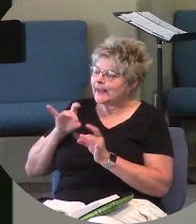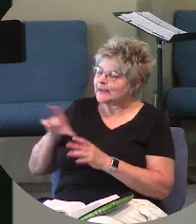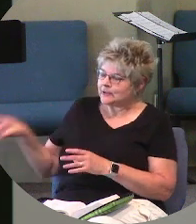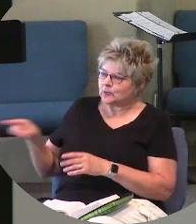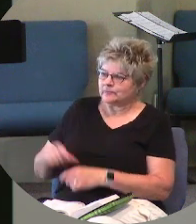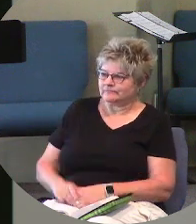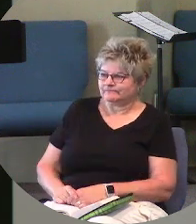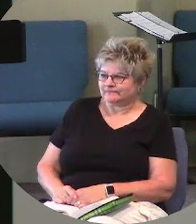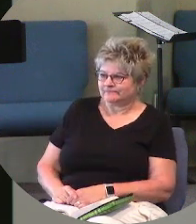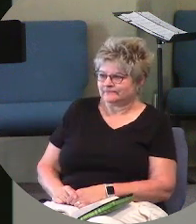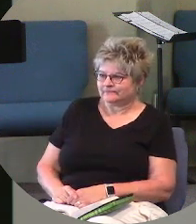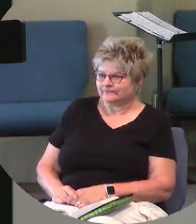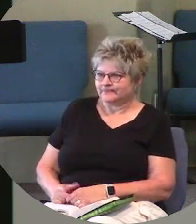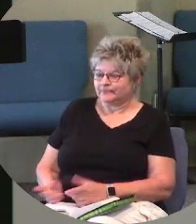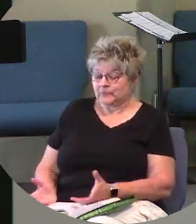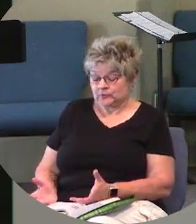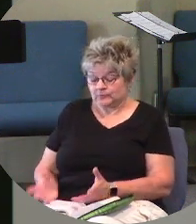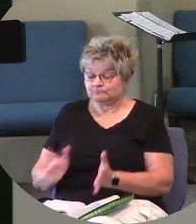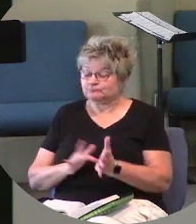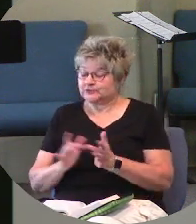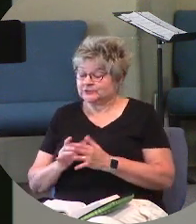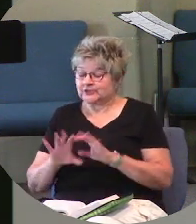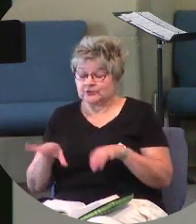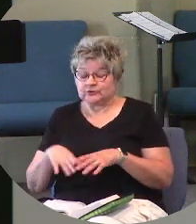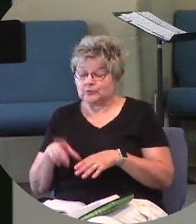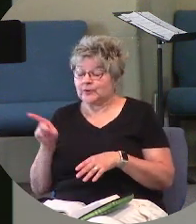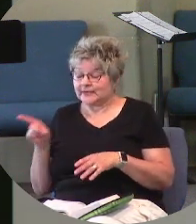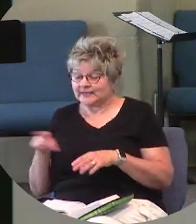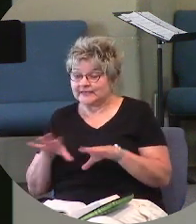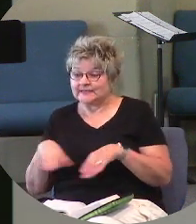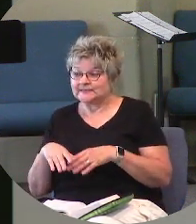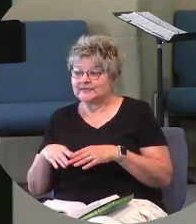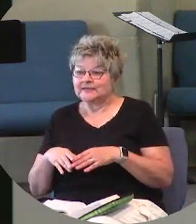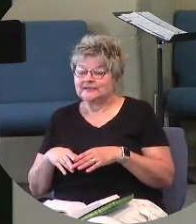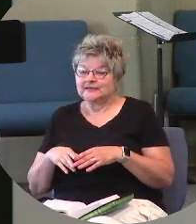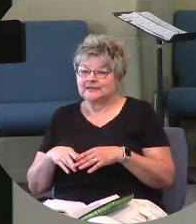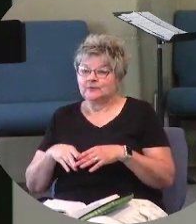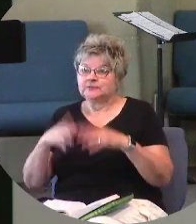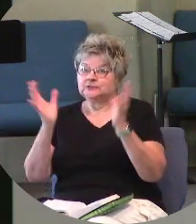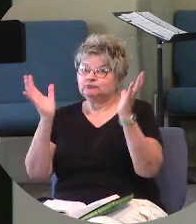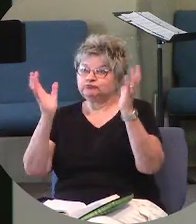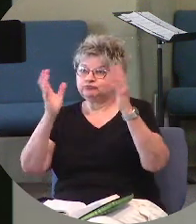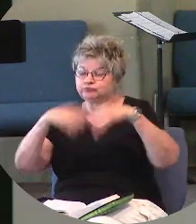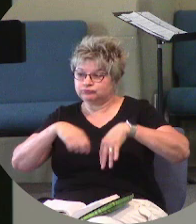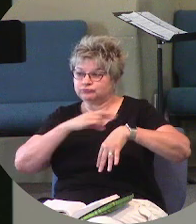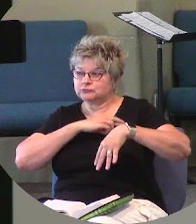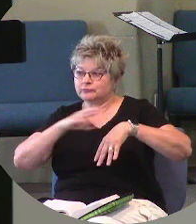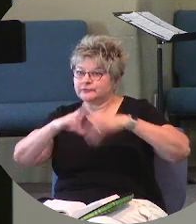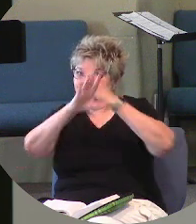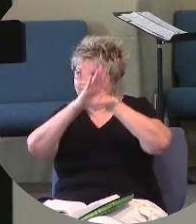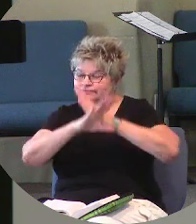And so Jesus is going to do what Jesus does. He wants to break down the religious barriers,